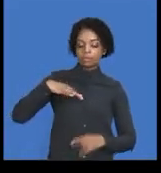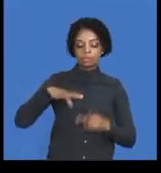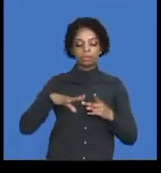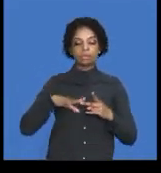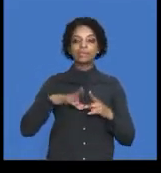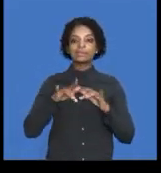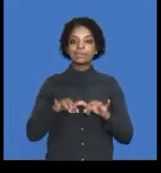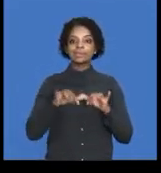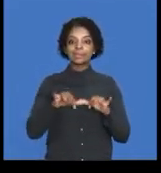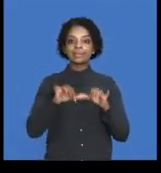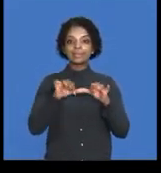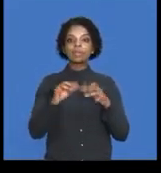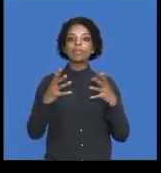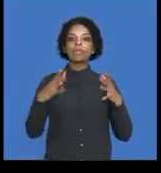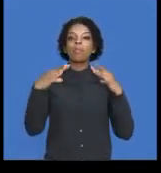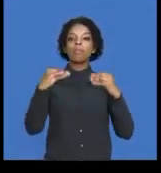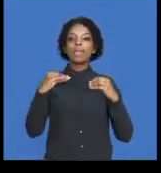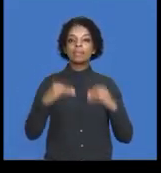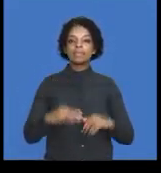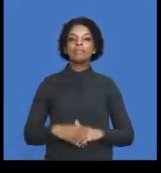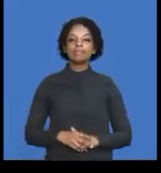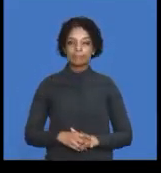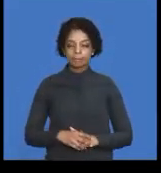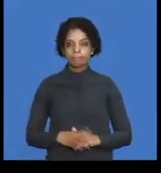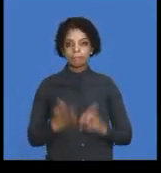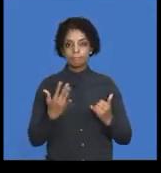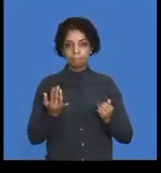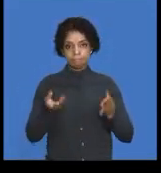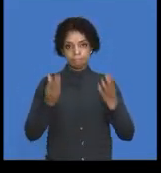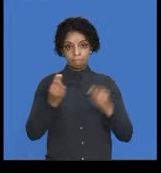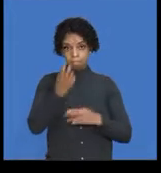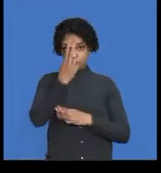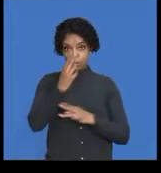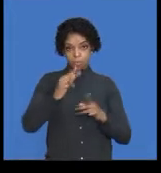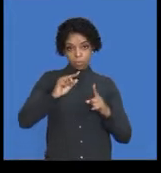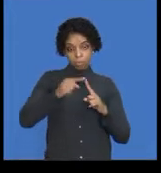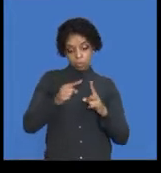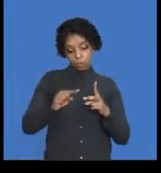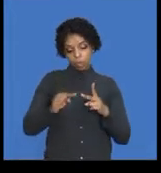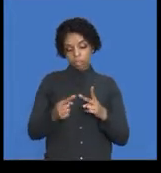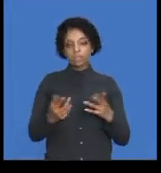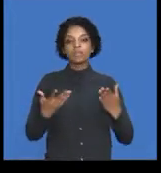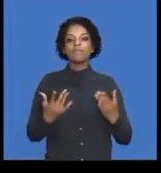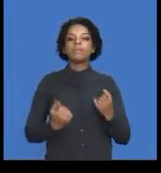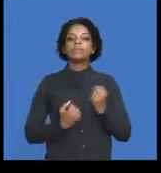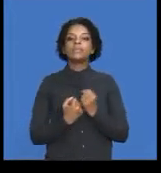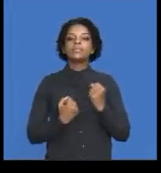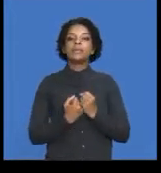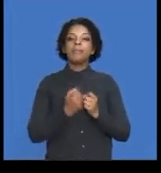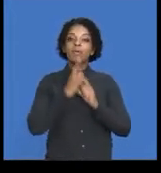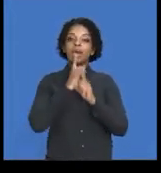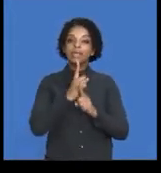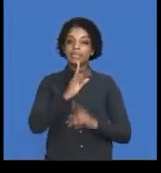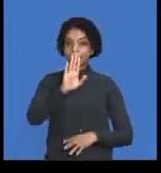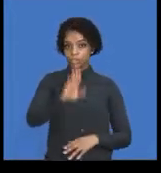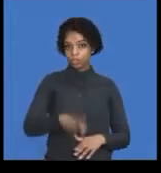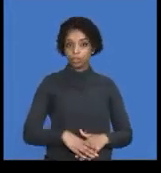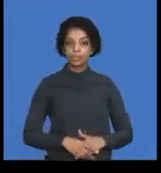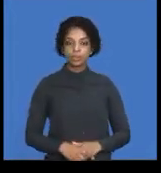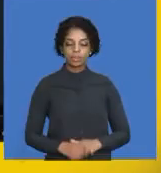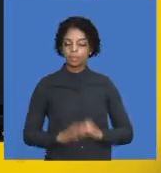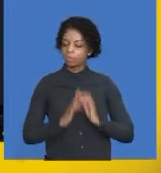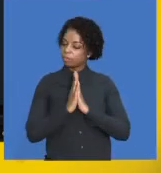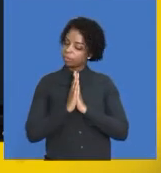of the business. Give two points with figures to support your answer. Please, grade